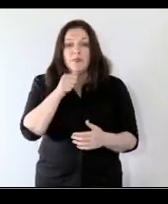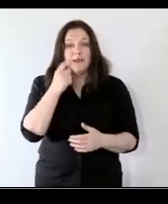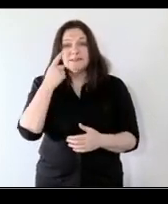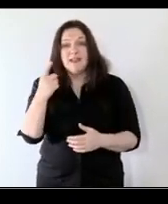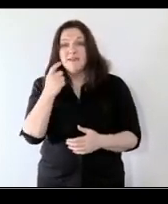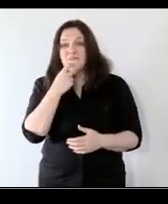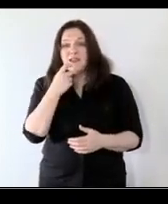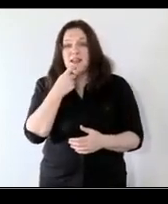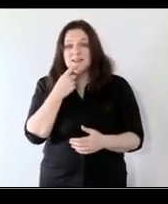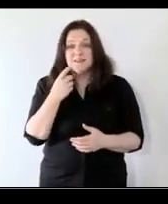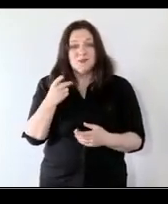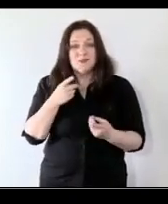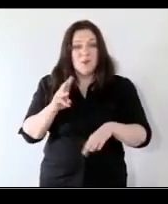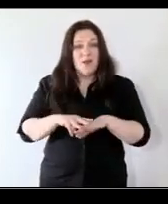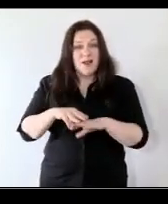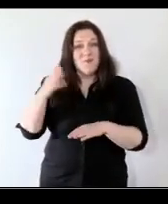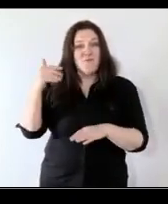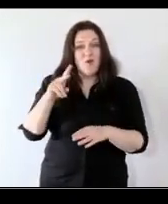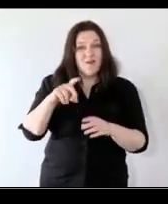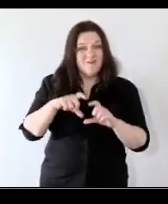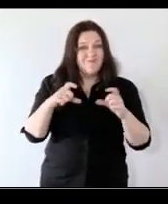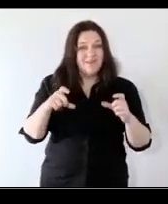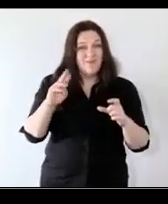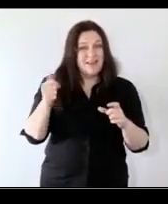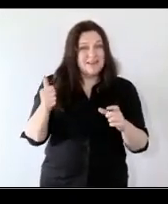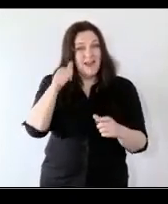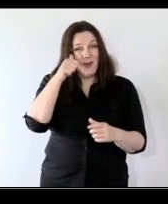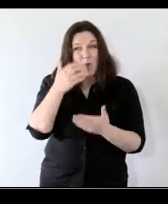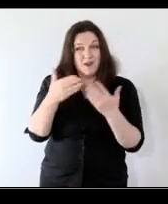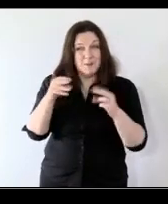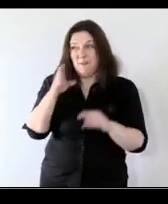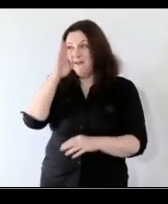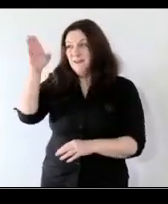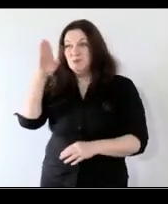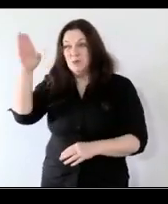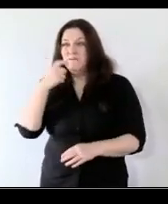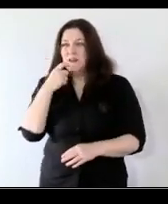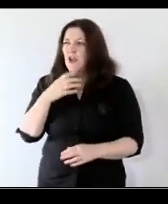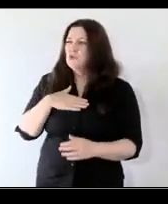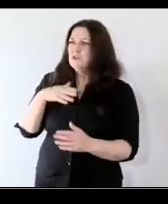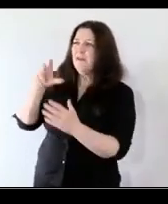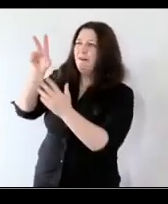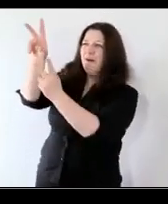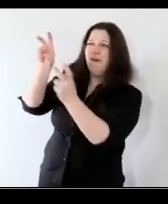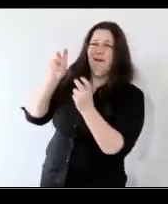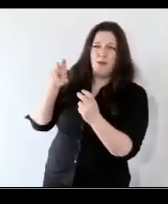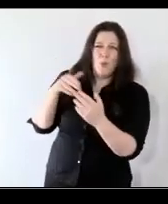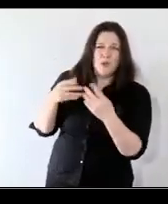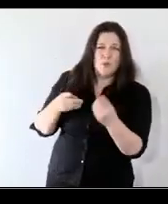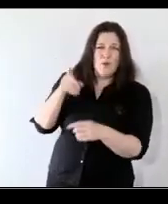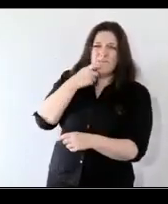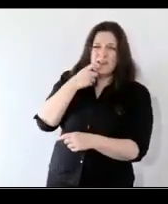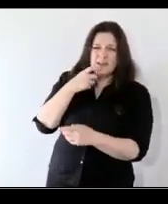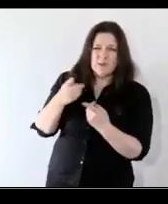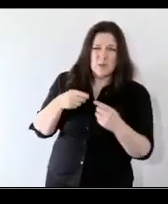when they were doing extremely well on visa in pisa and there was this real feeling at the time that oh we could just take what they're doing and put it here